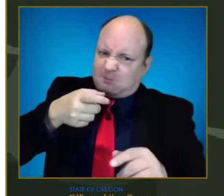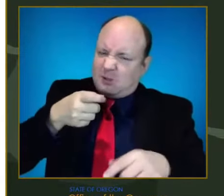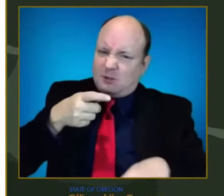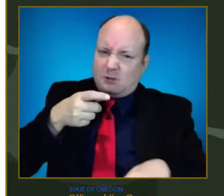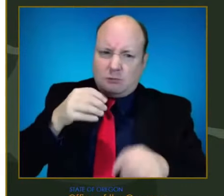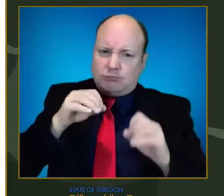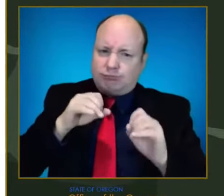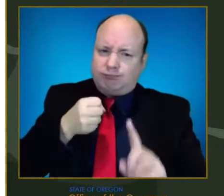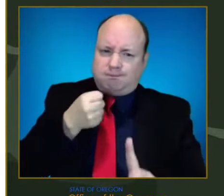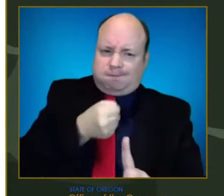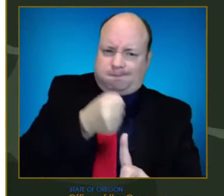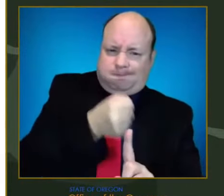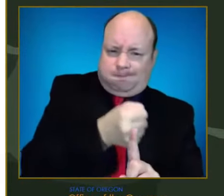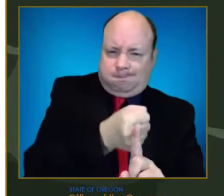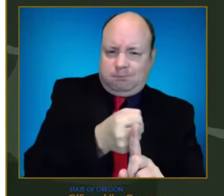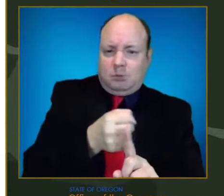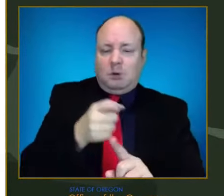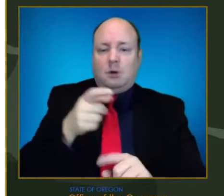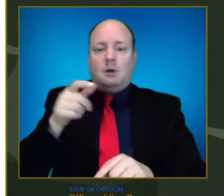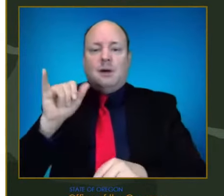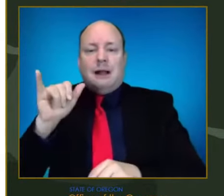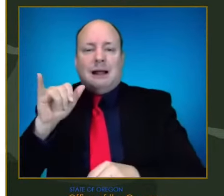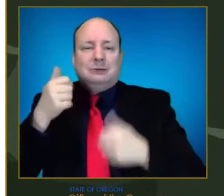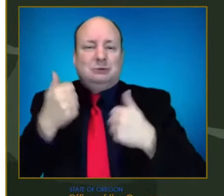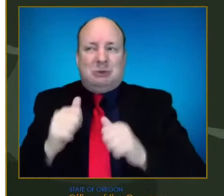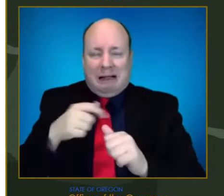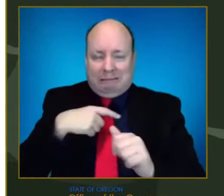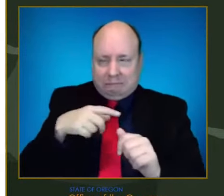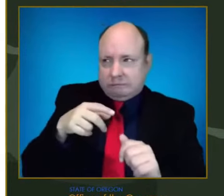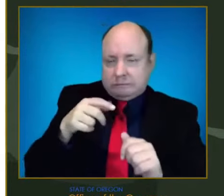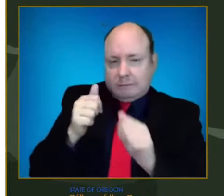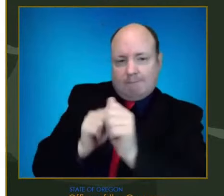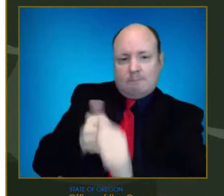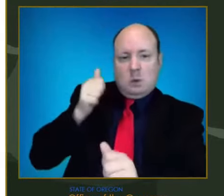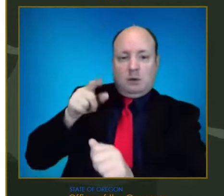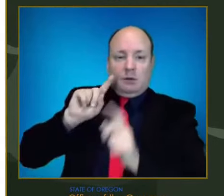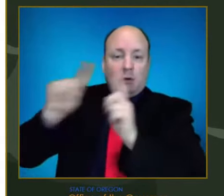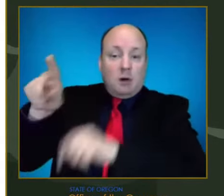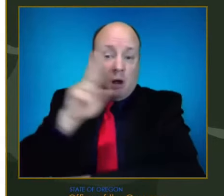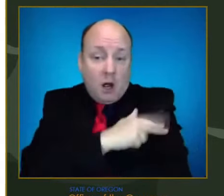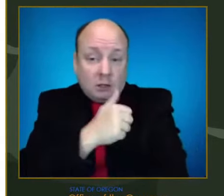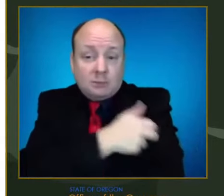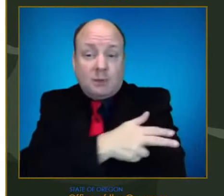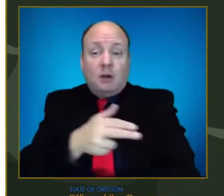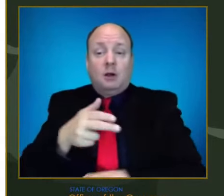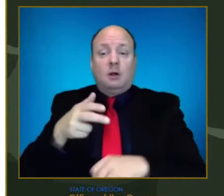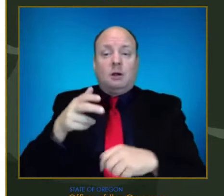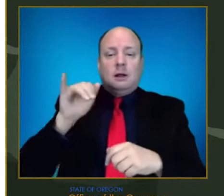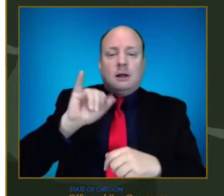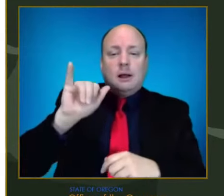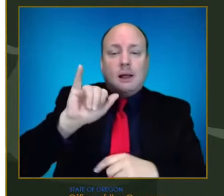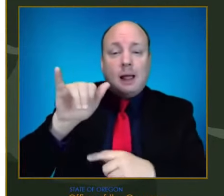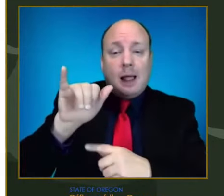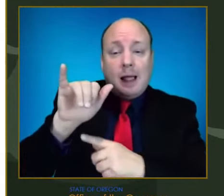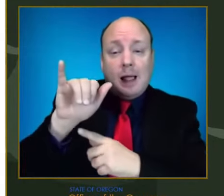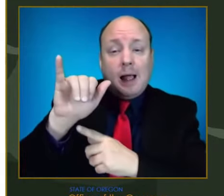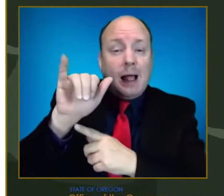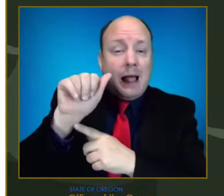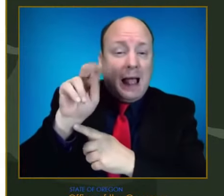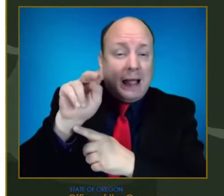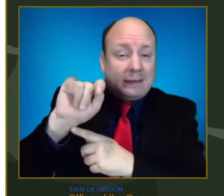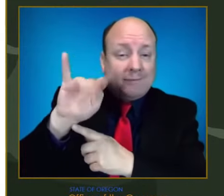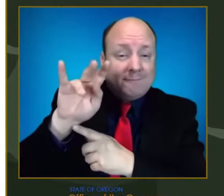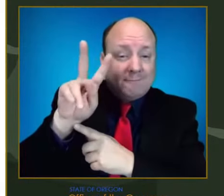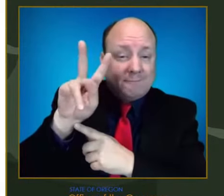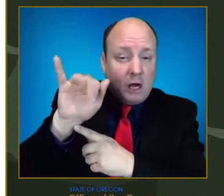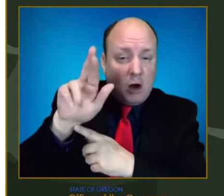that haven't been included. We, the impact of antivirals have not been included. And also, um, but on the, on the other side is we